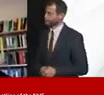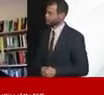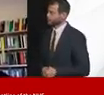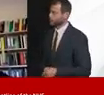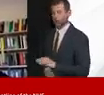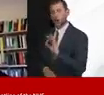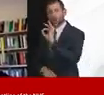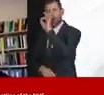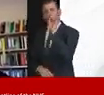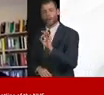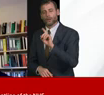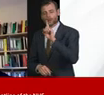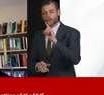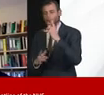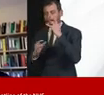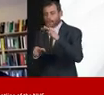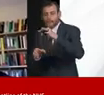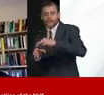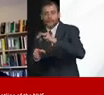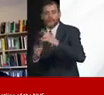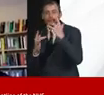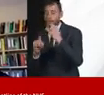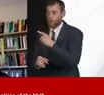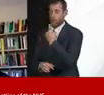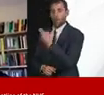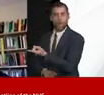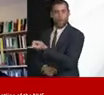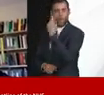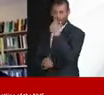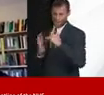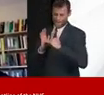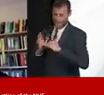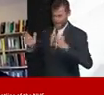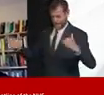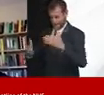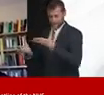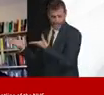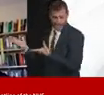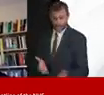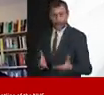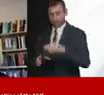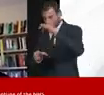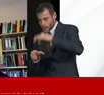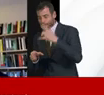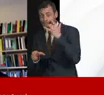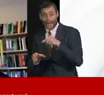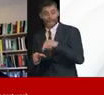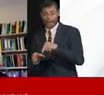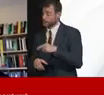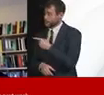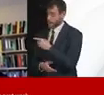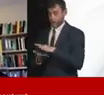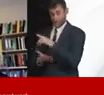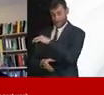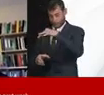um yeah i mentioned in the house you ordered millions of tests that are going to come in the days and weeks ahead is that the antibody test that